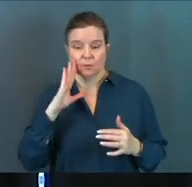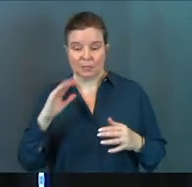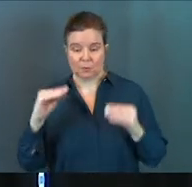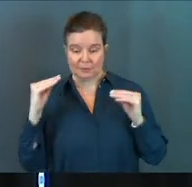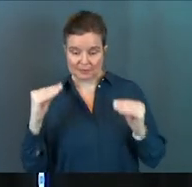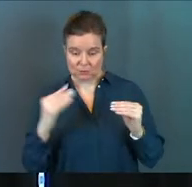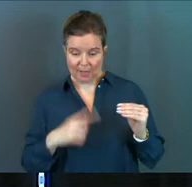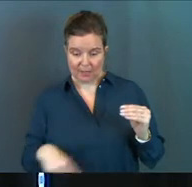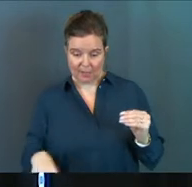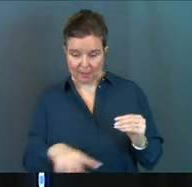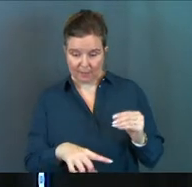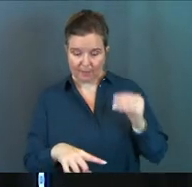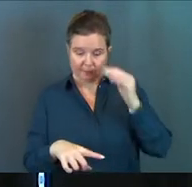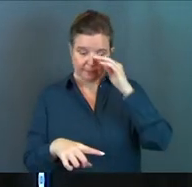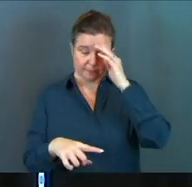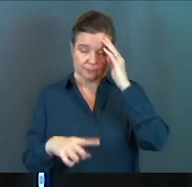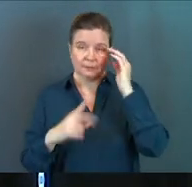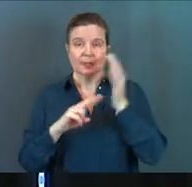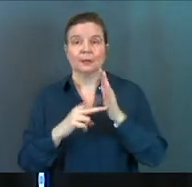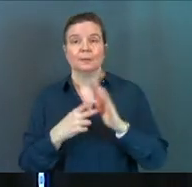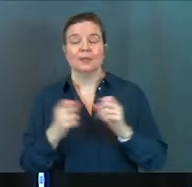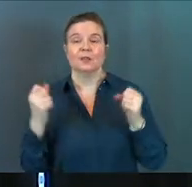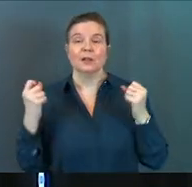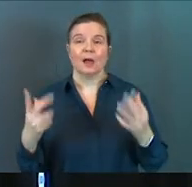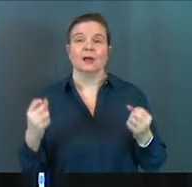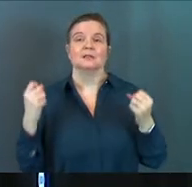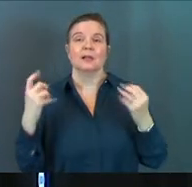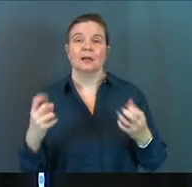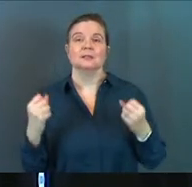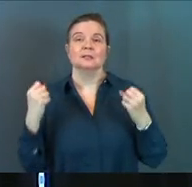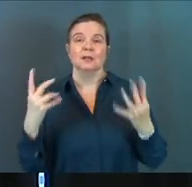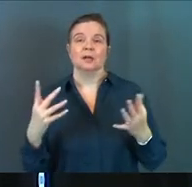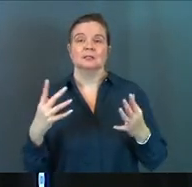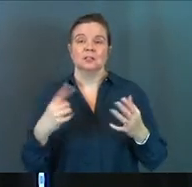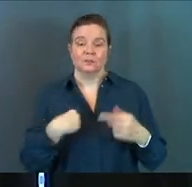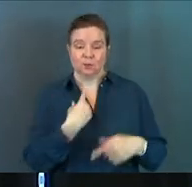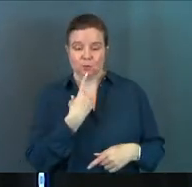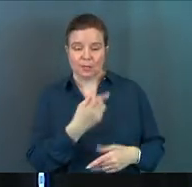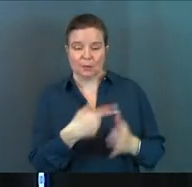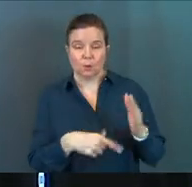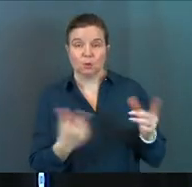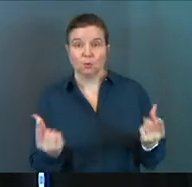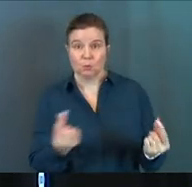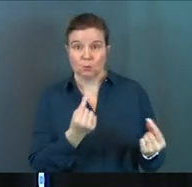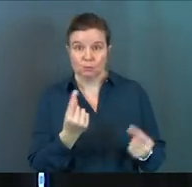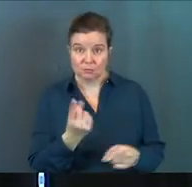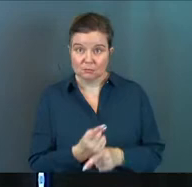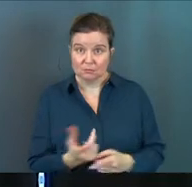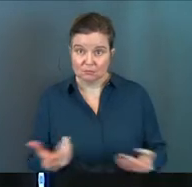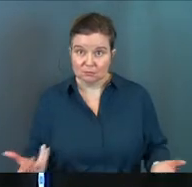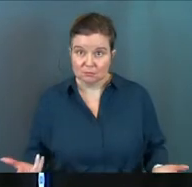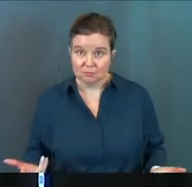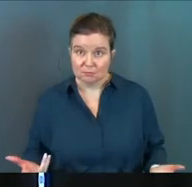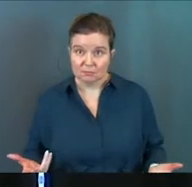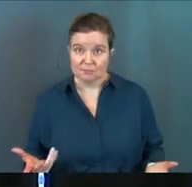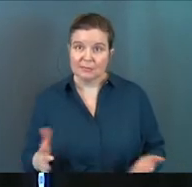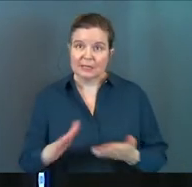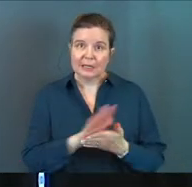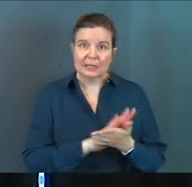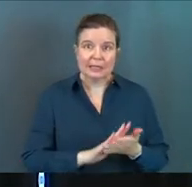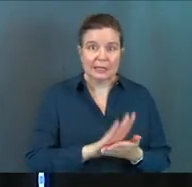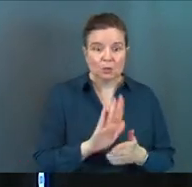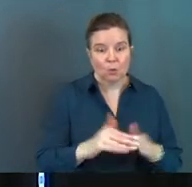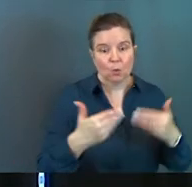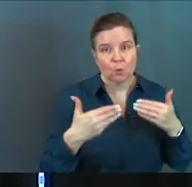to train them, it means there's going to be lots and lots and lots of telling them what to do. Amen? Clean